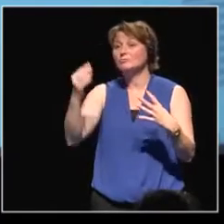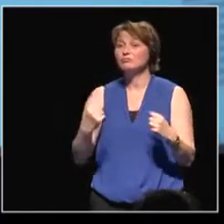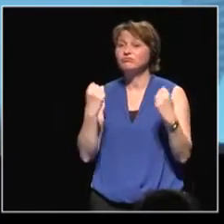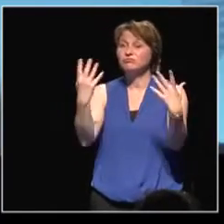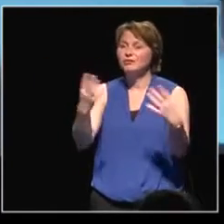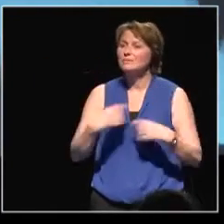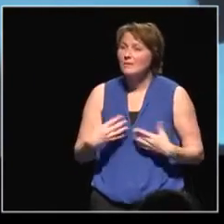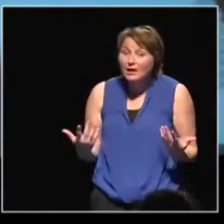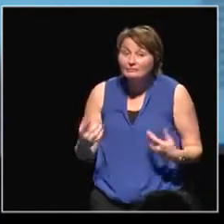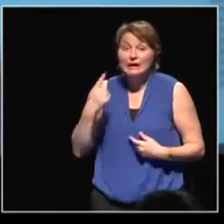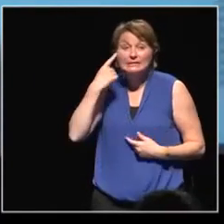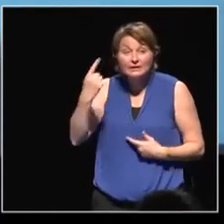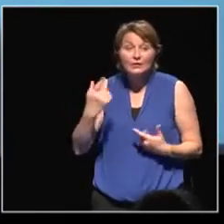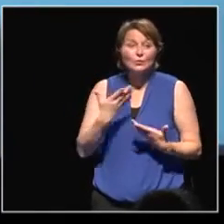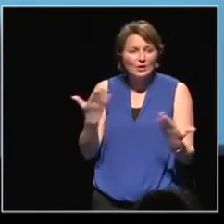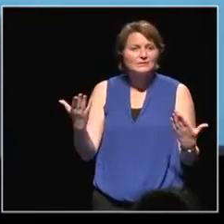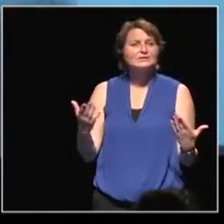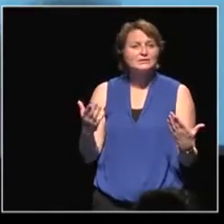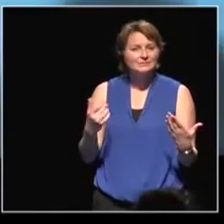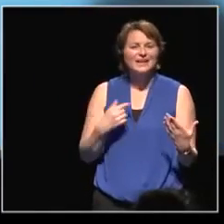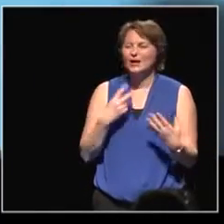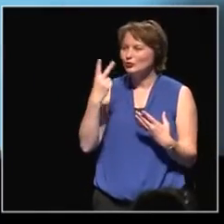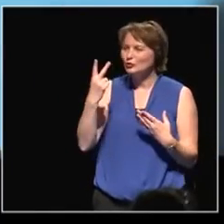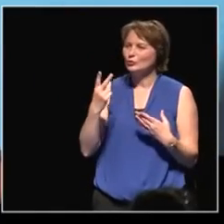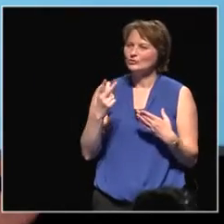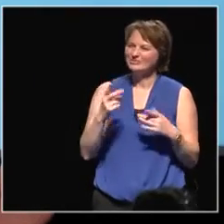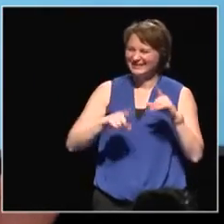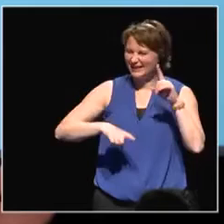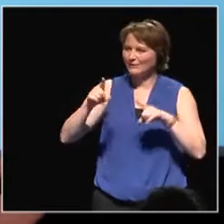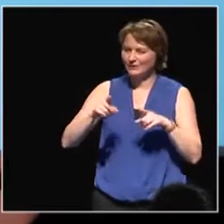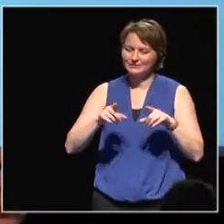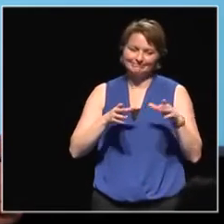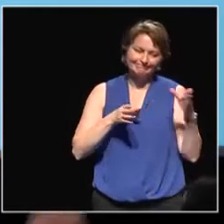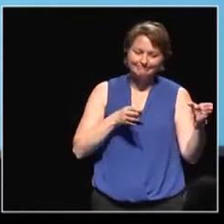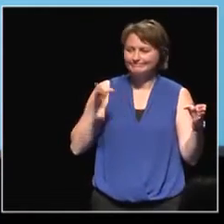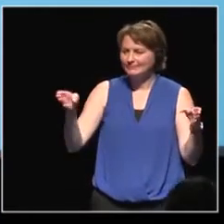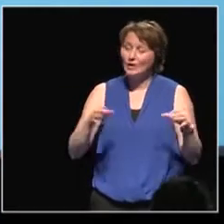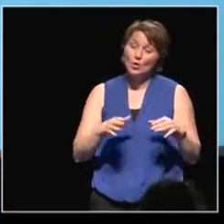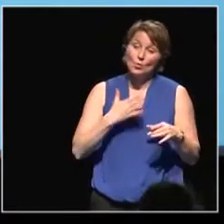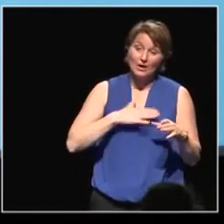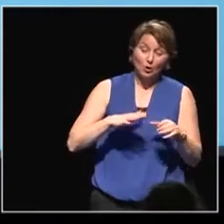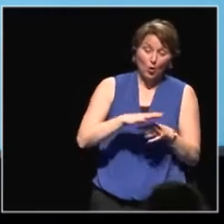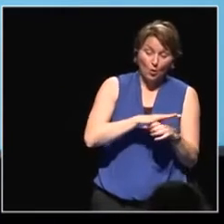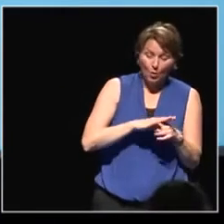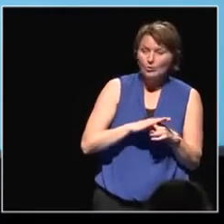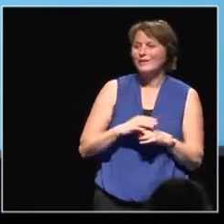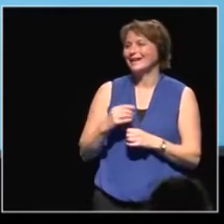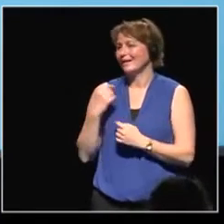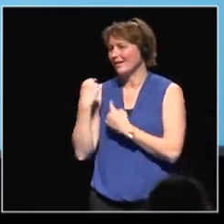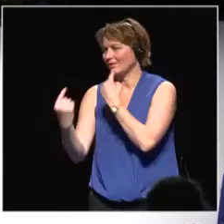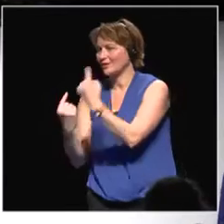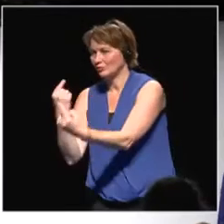behind it was to have like two different dimensions. The first one is basically local and individual